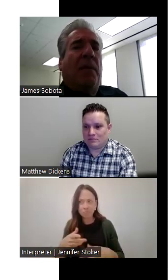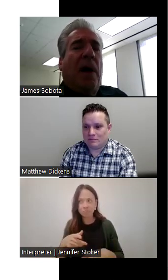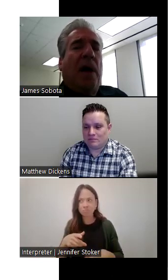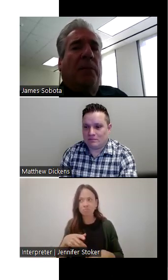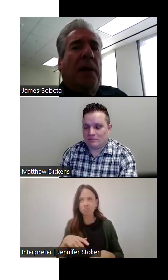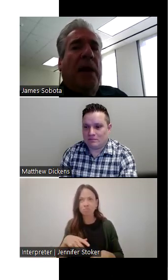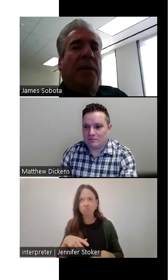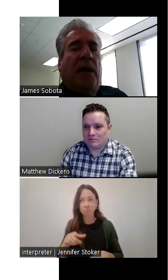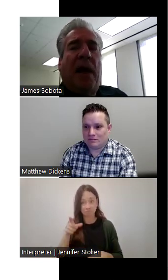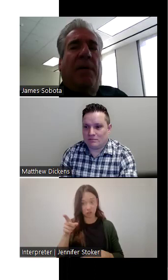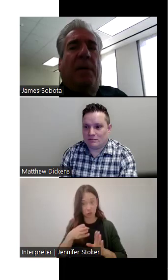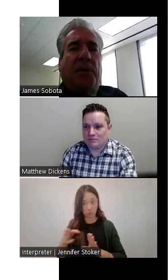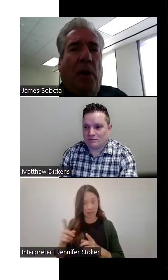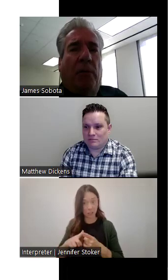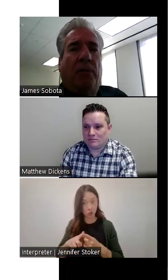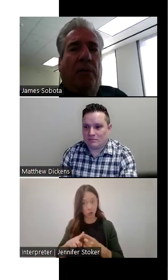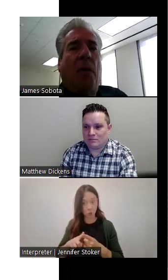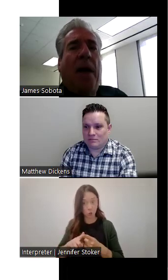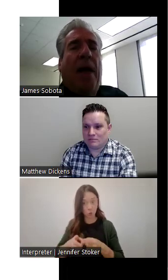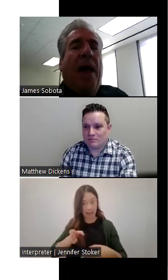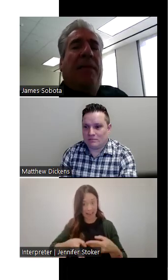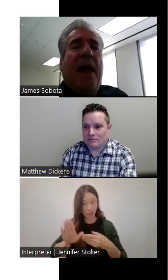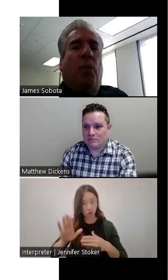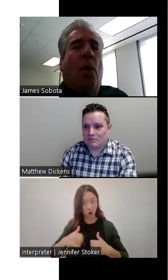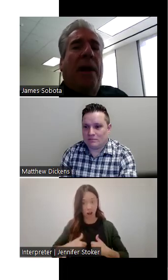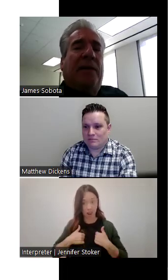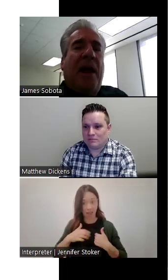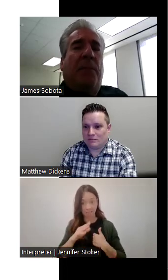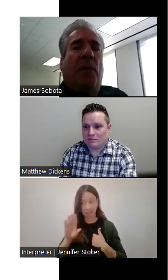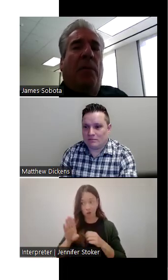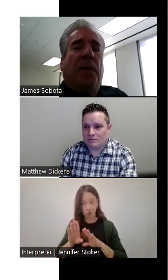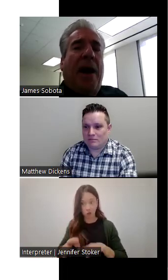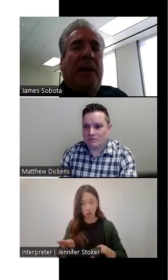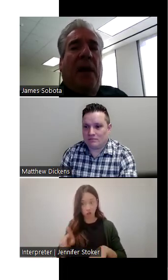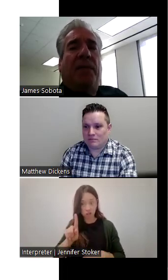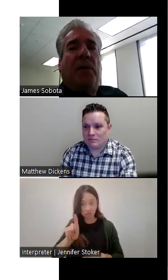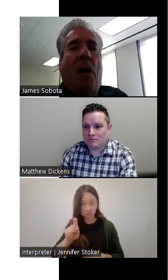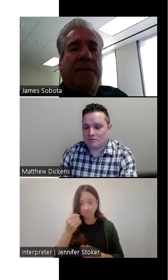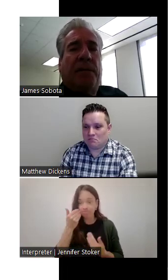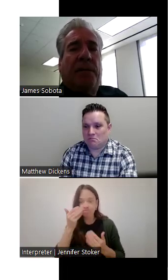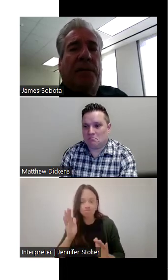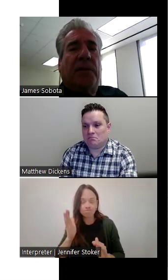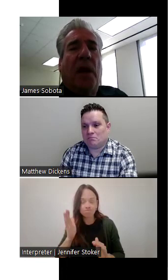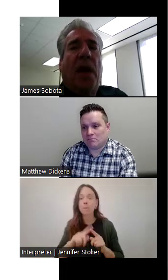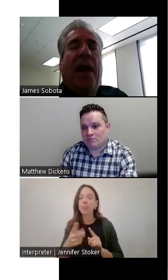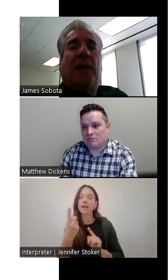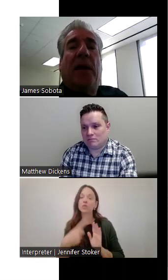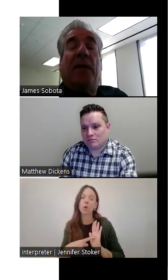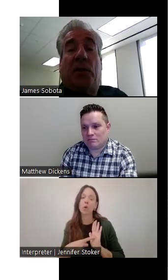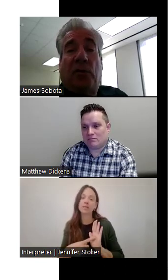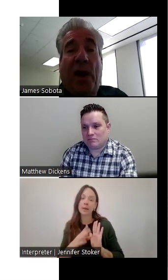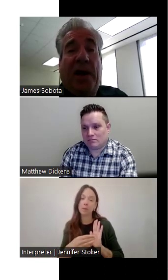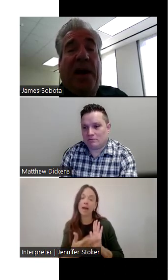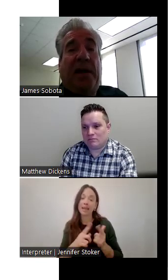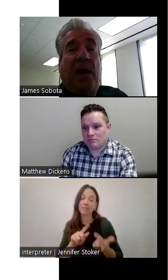life and possibly in the life of her children? So, and that's one example that I give to officers and,